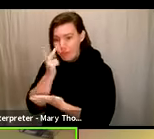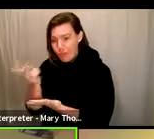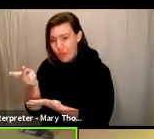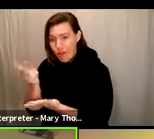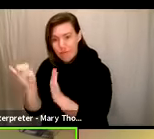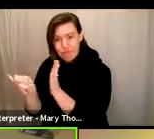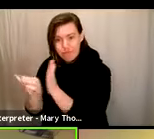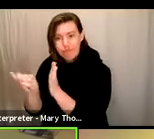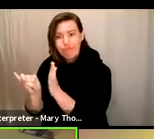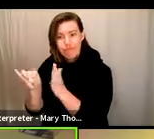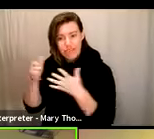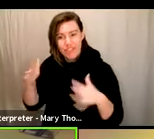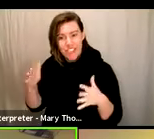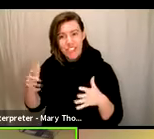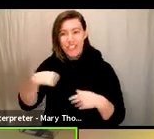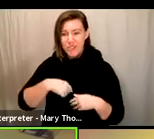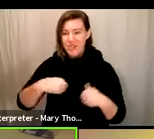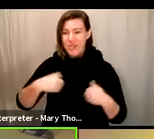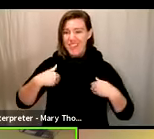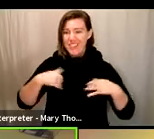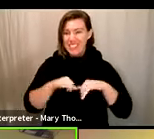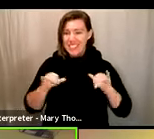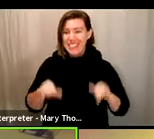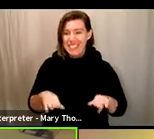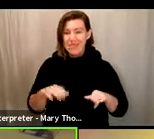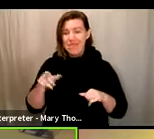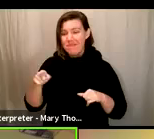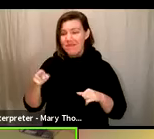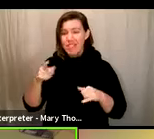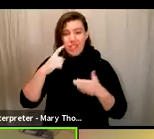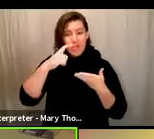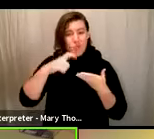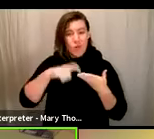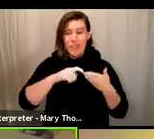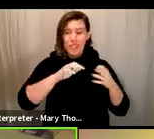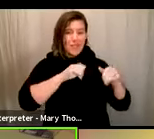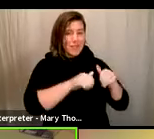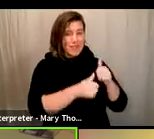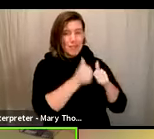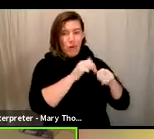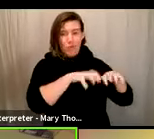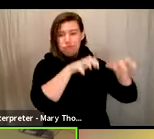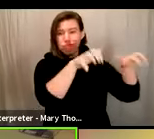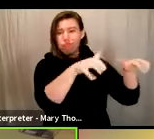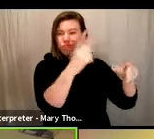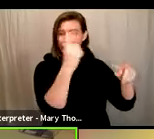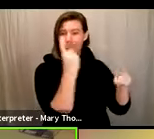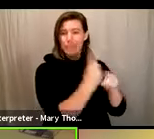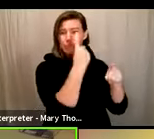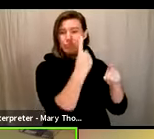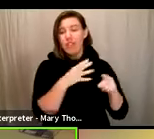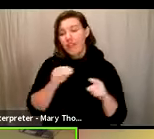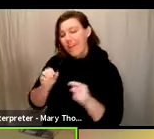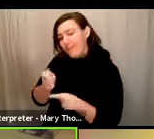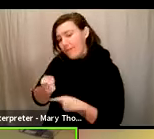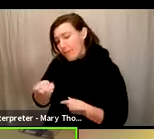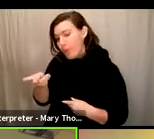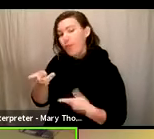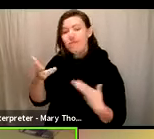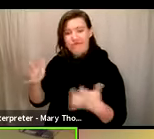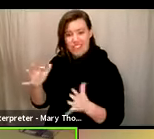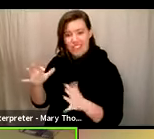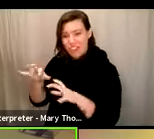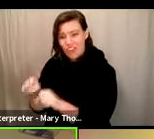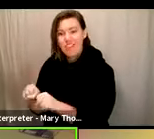ensure that these cases are extremely rare. These handful that did happen were caught, and they are going to be referred to the